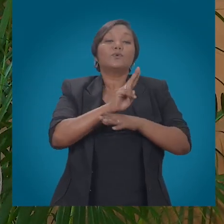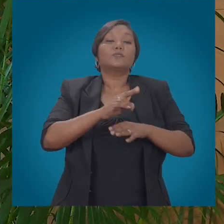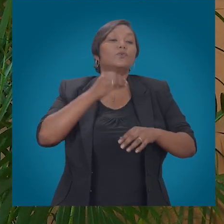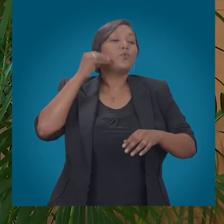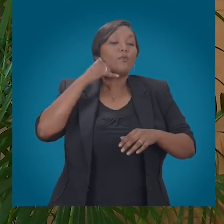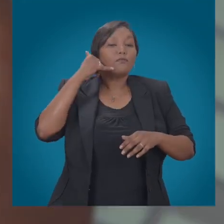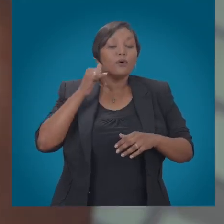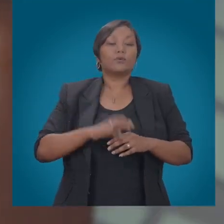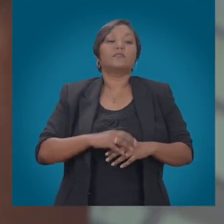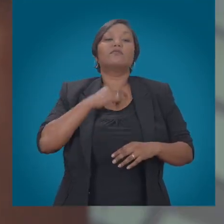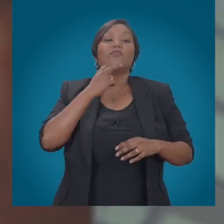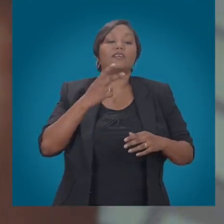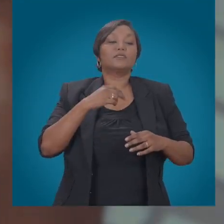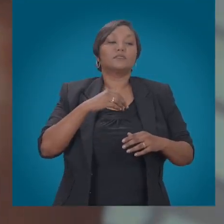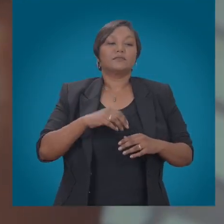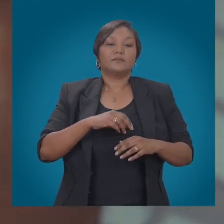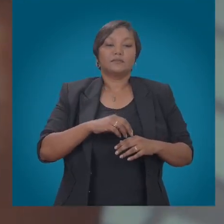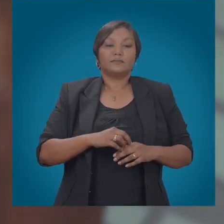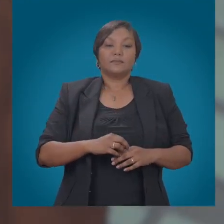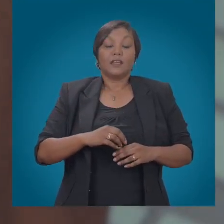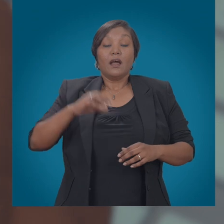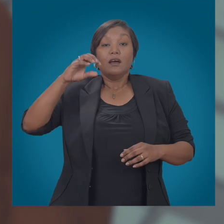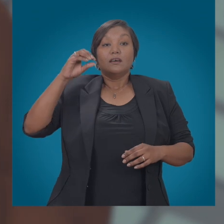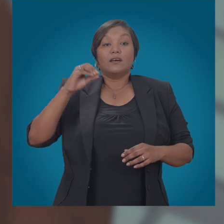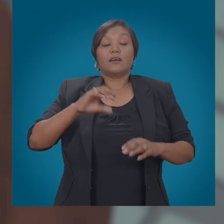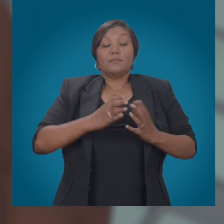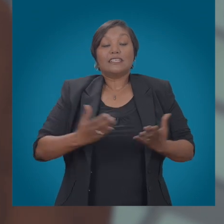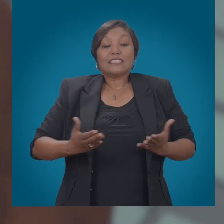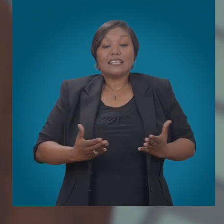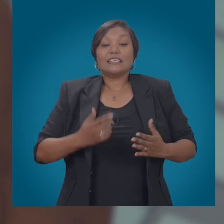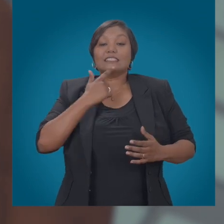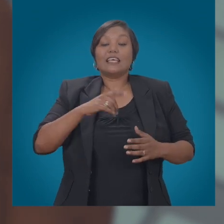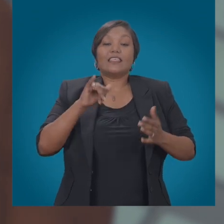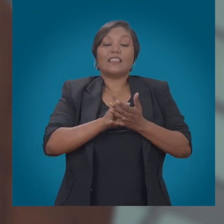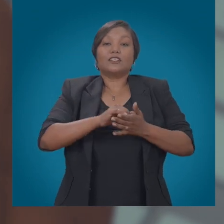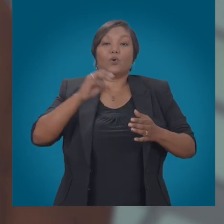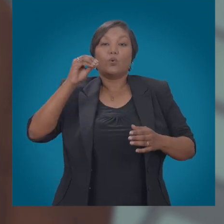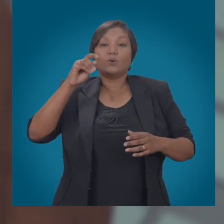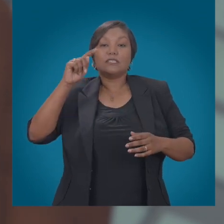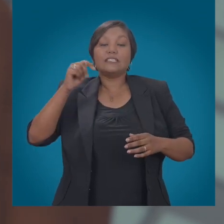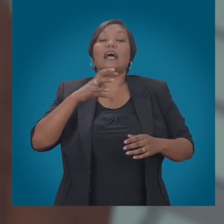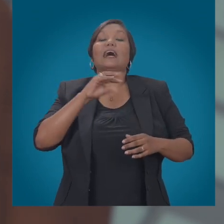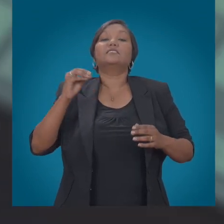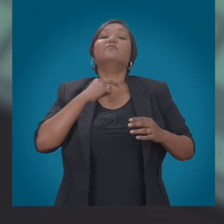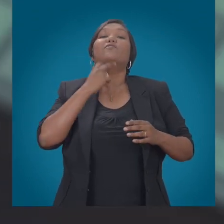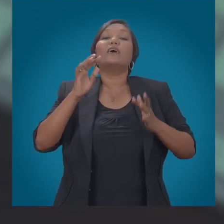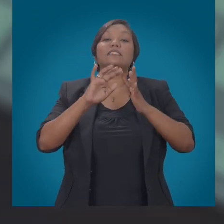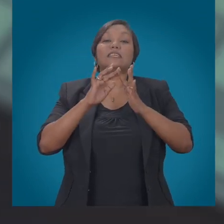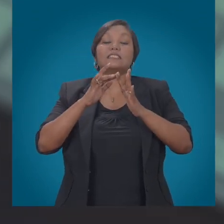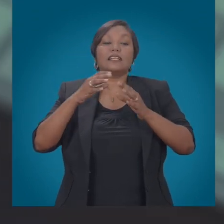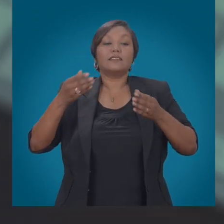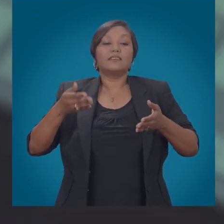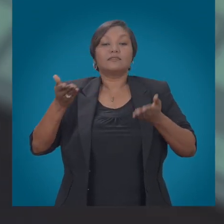voice calls. Traditional telecoms point out that OTT and VOIP or voice over IP service providers don't share the